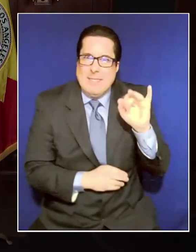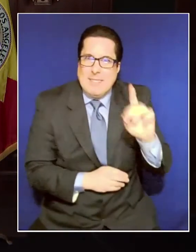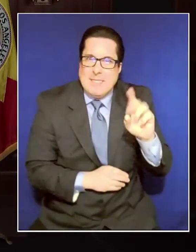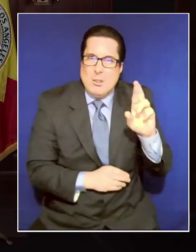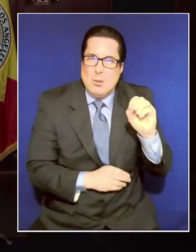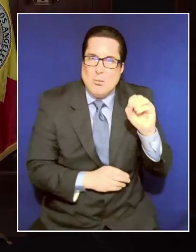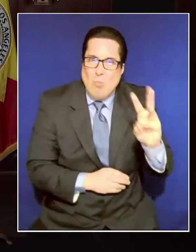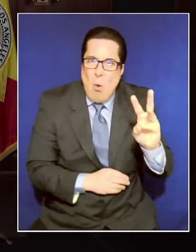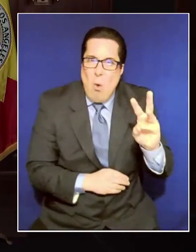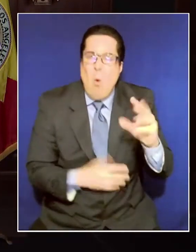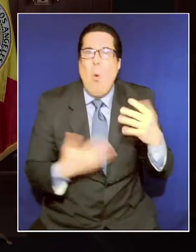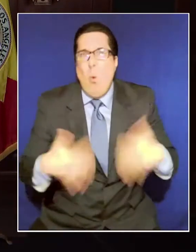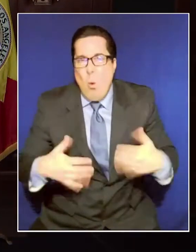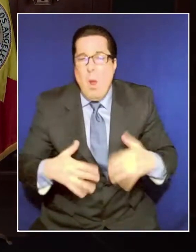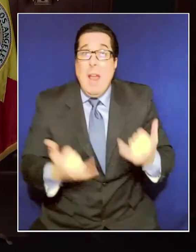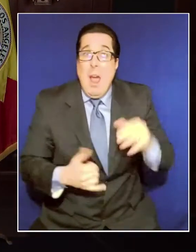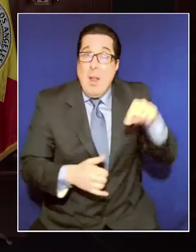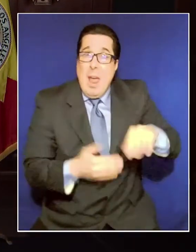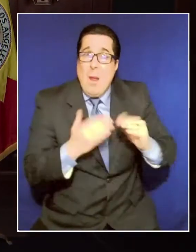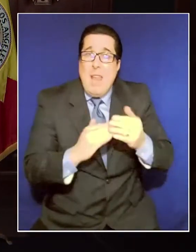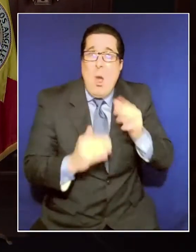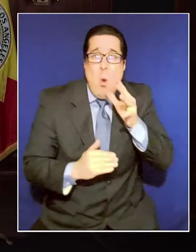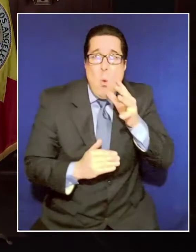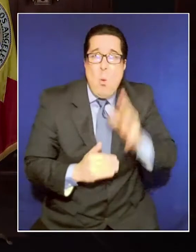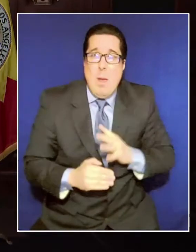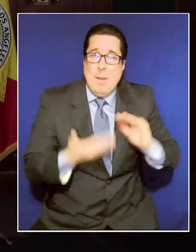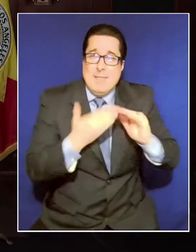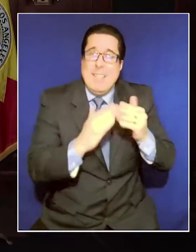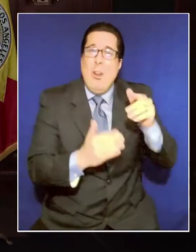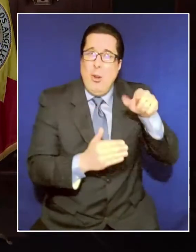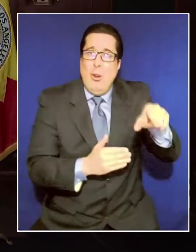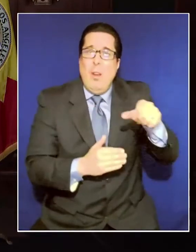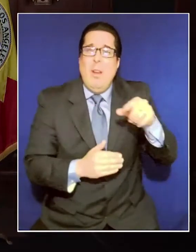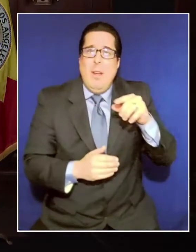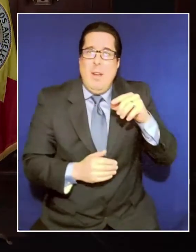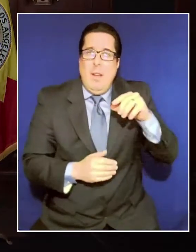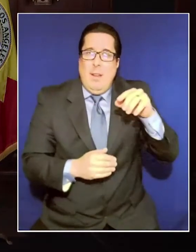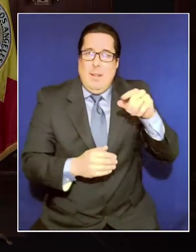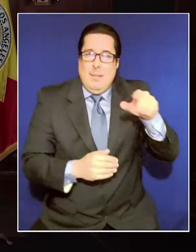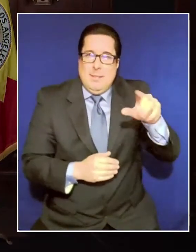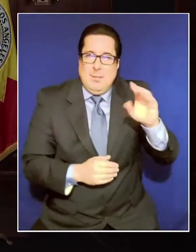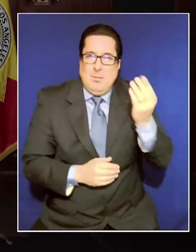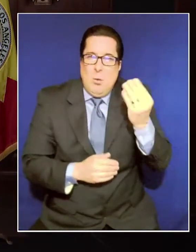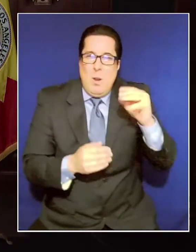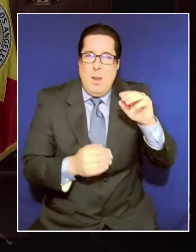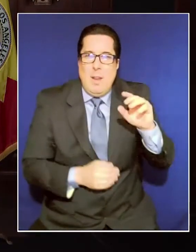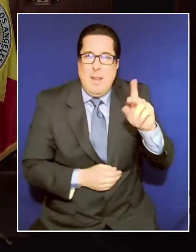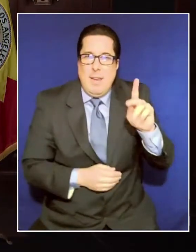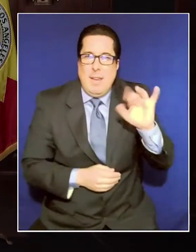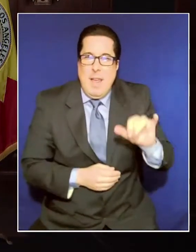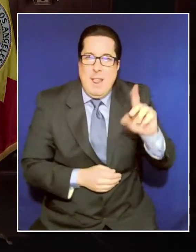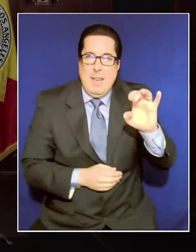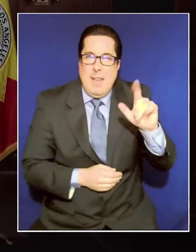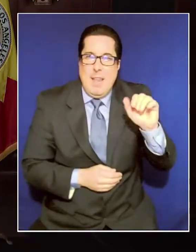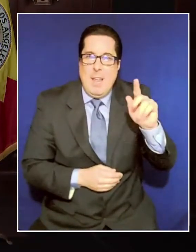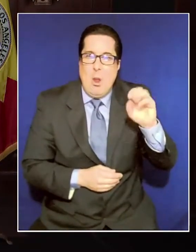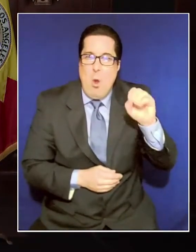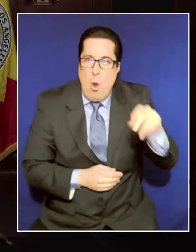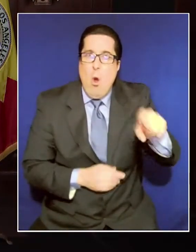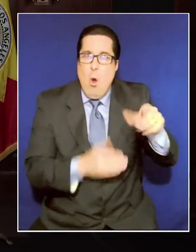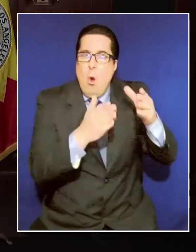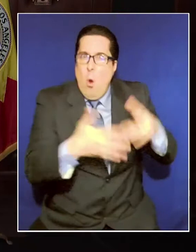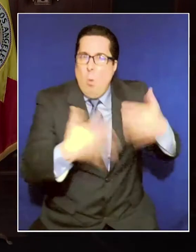Downtown Women's Center, with Council District 14 and Kevin DeLeon, with local advocates, Lhasa will also prioritize